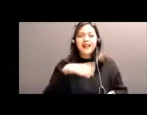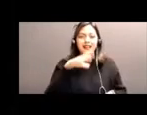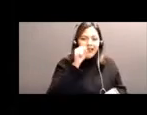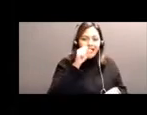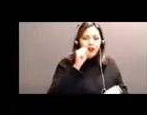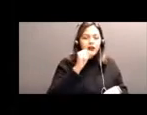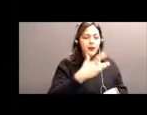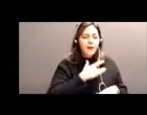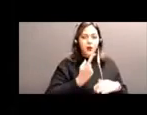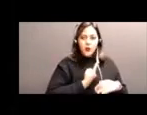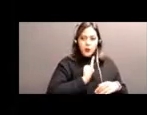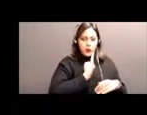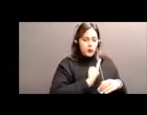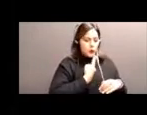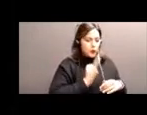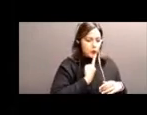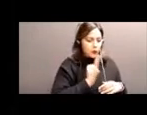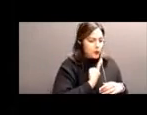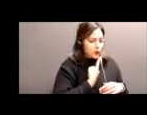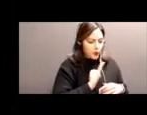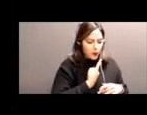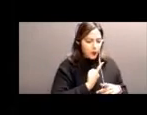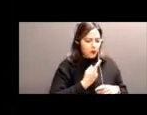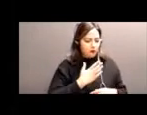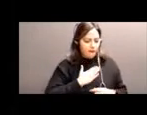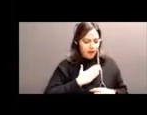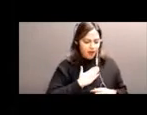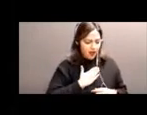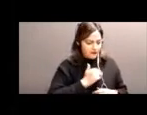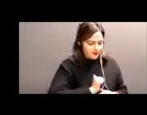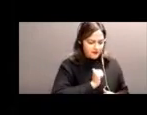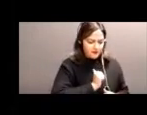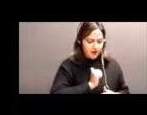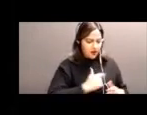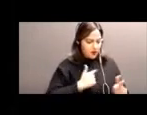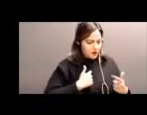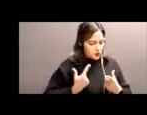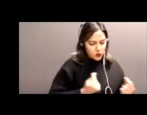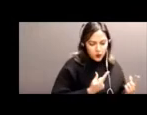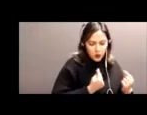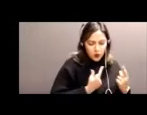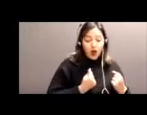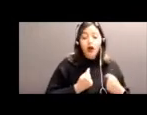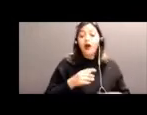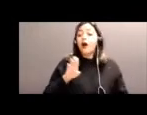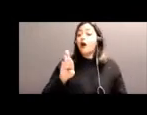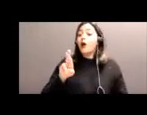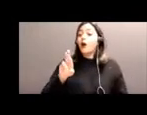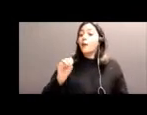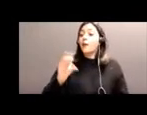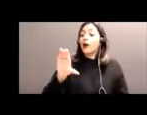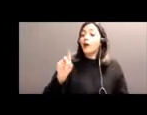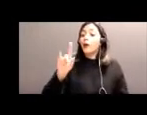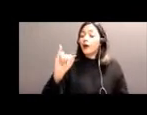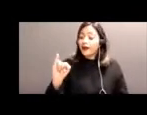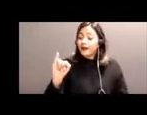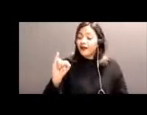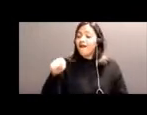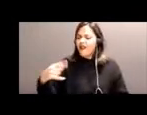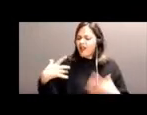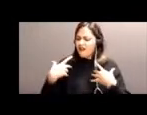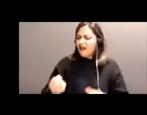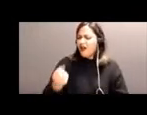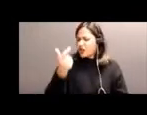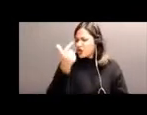and wants to do it by themselves. But a broccoli is healthy, it's green, it's lush, and it